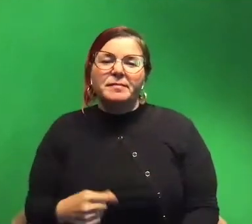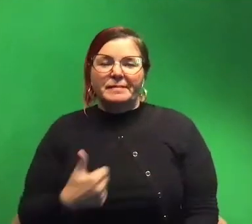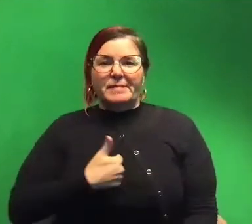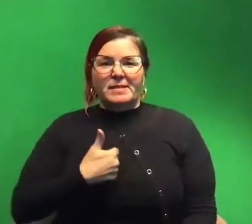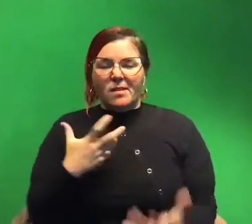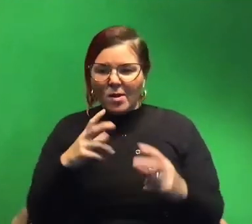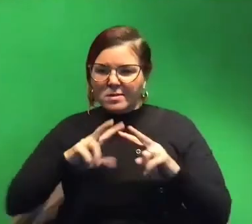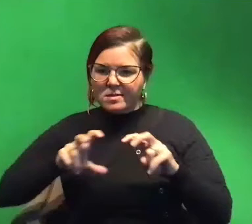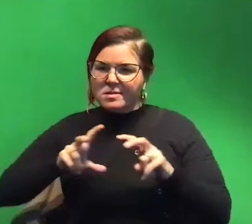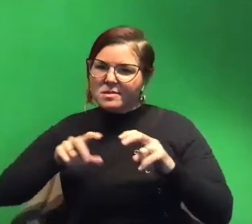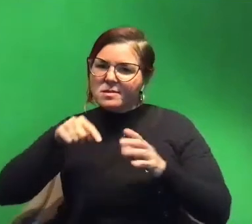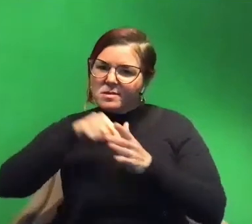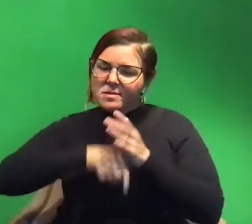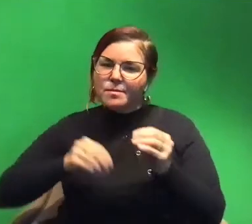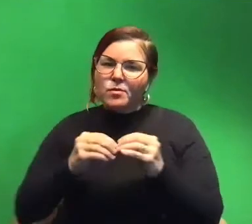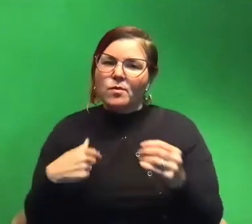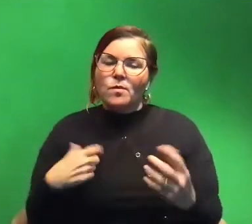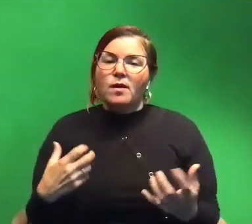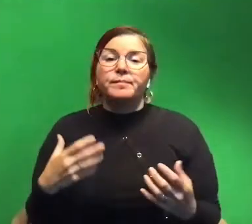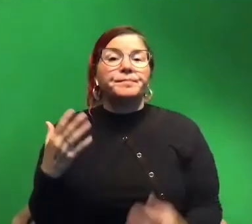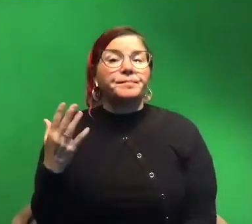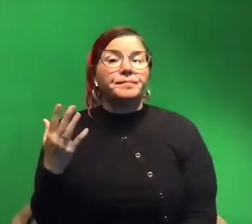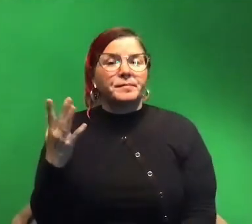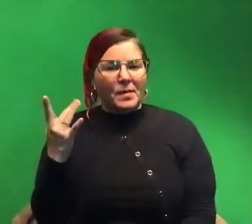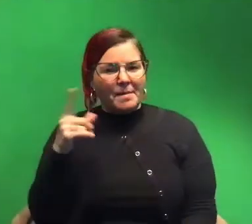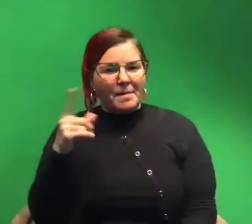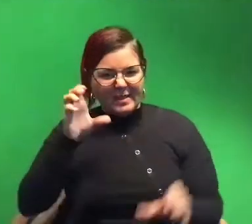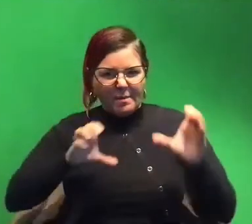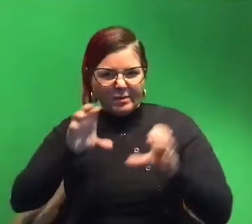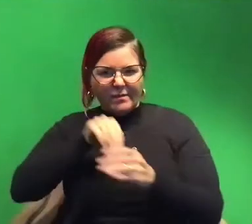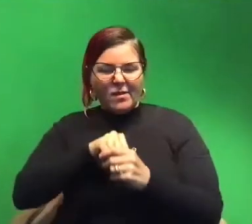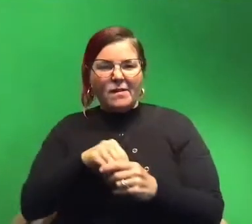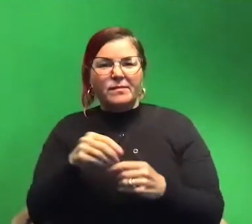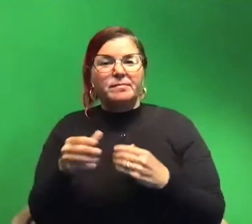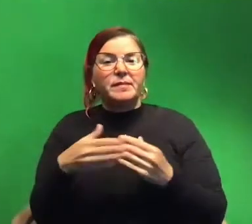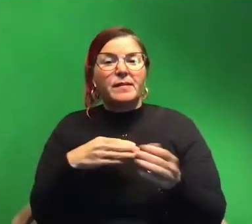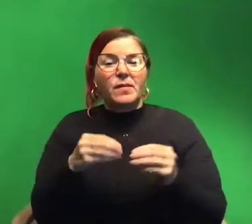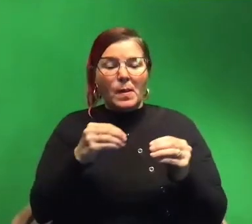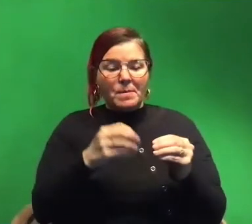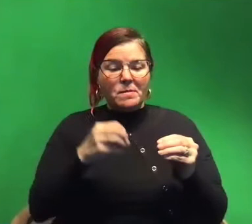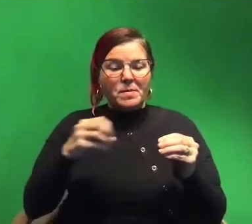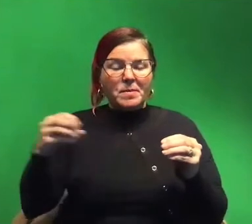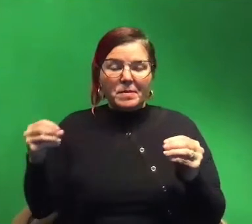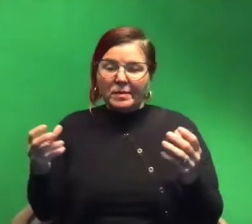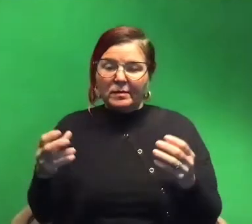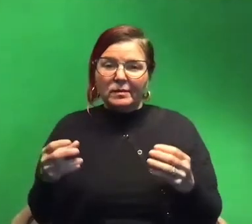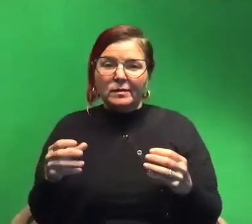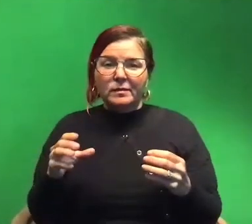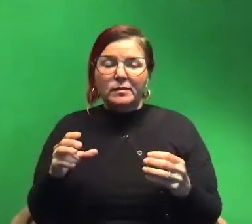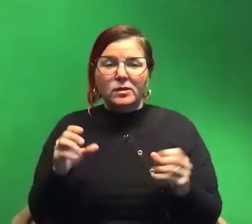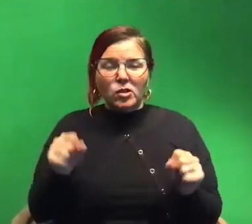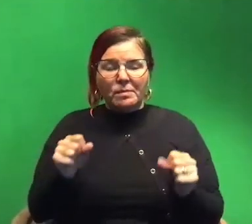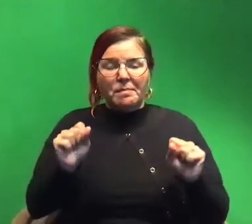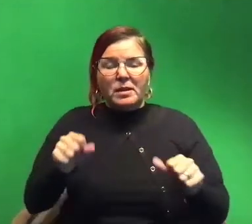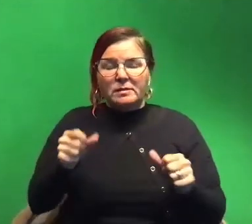to look into a little bit more particularly because of those chemicals that even those those little like poof poof inks that that could be a way to tell